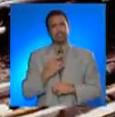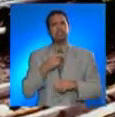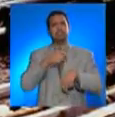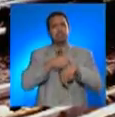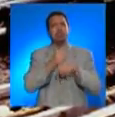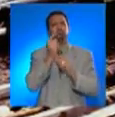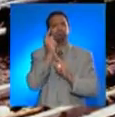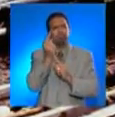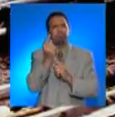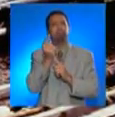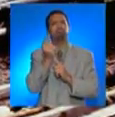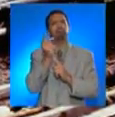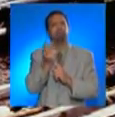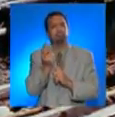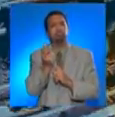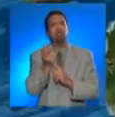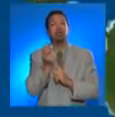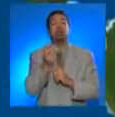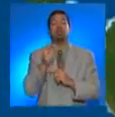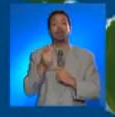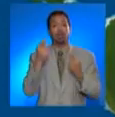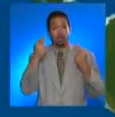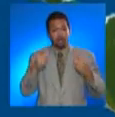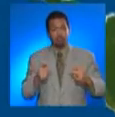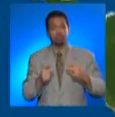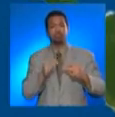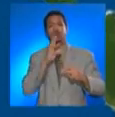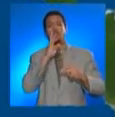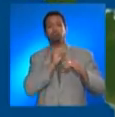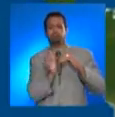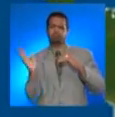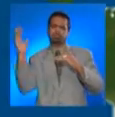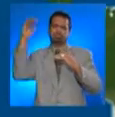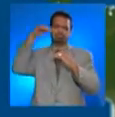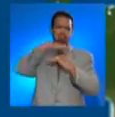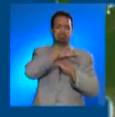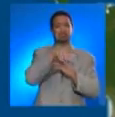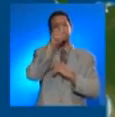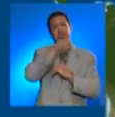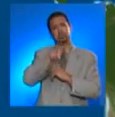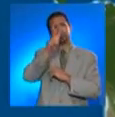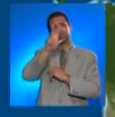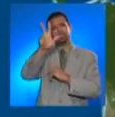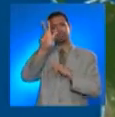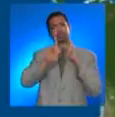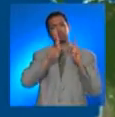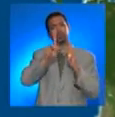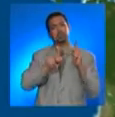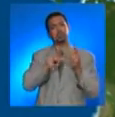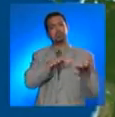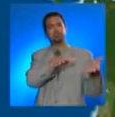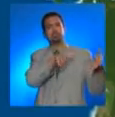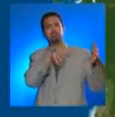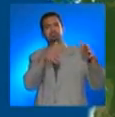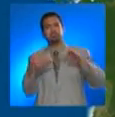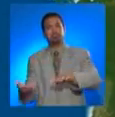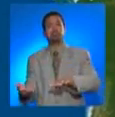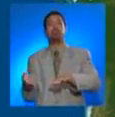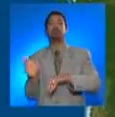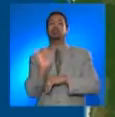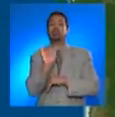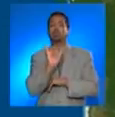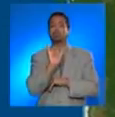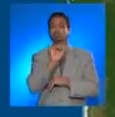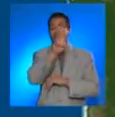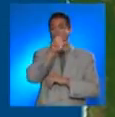The associated tsunami caused 106 deaths in Alaska and 17 on the West Coast of the United States, for a total of